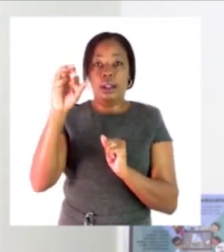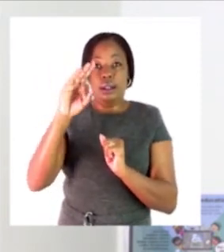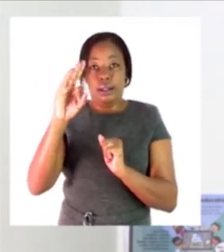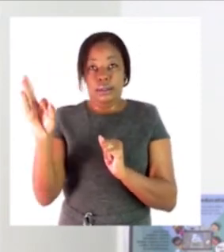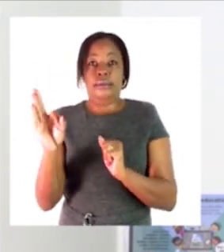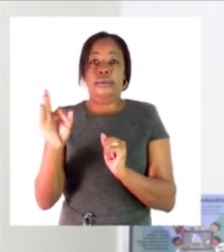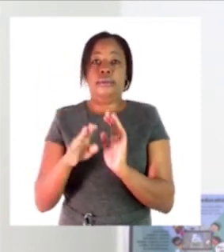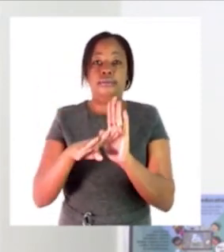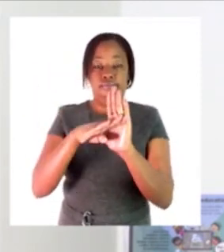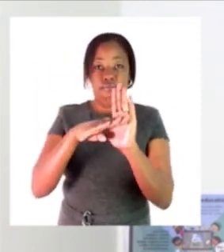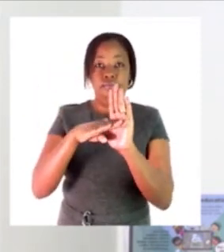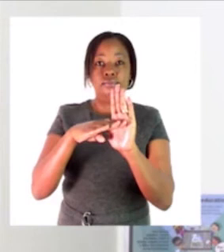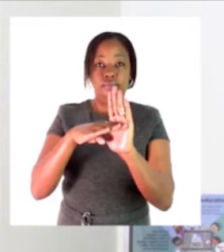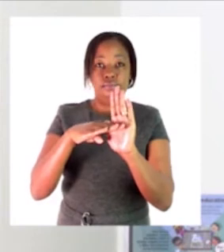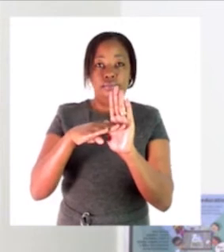glass